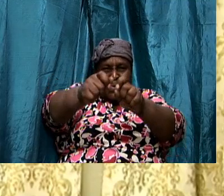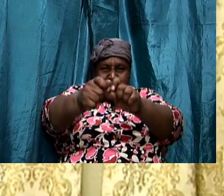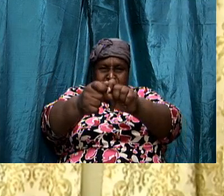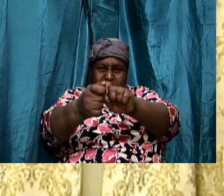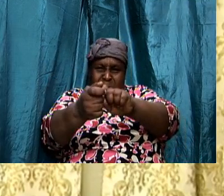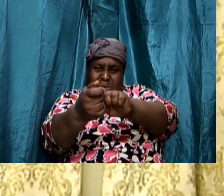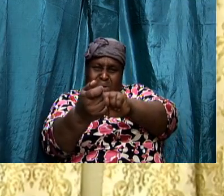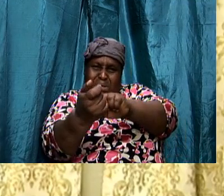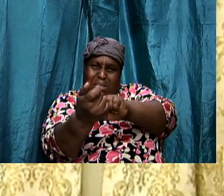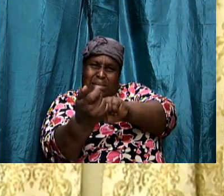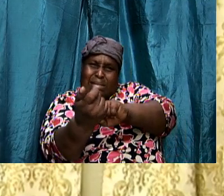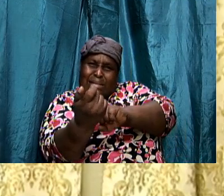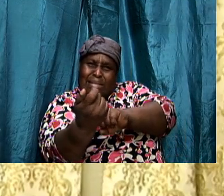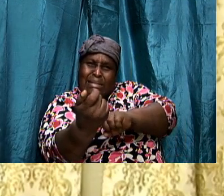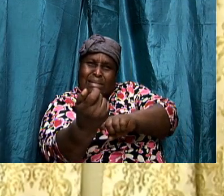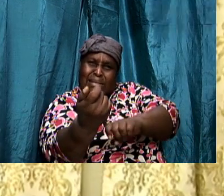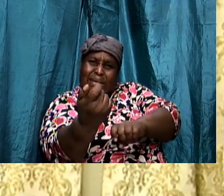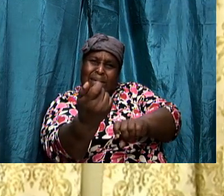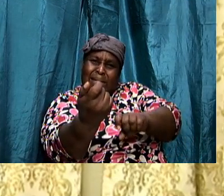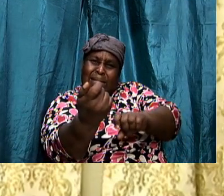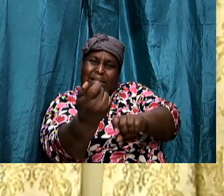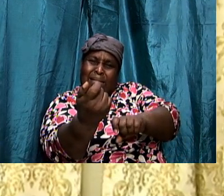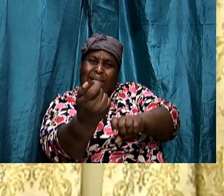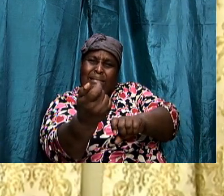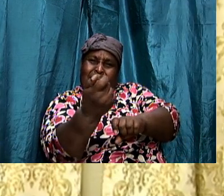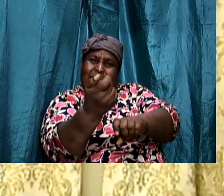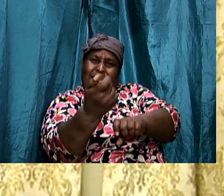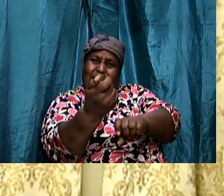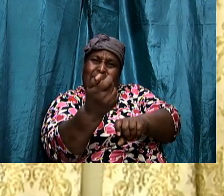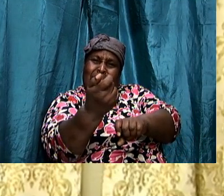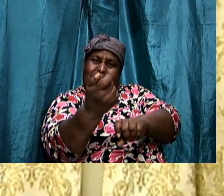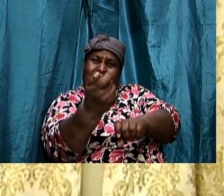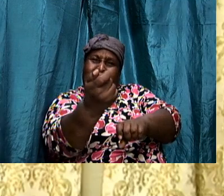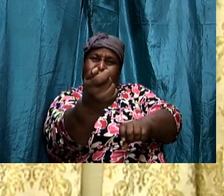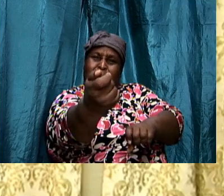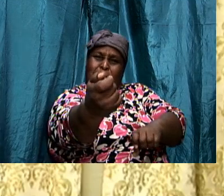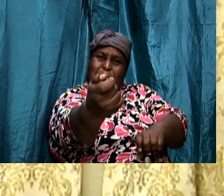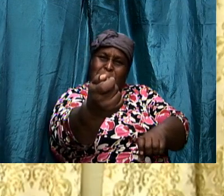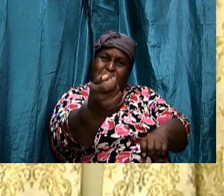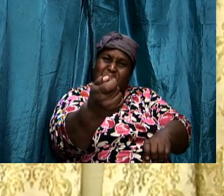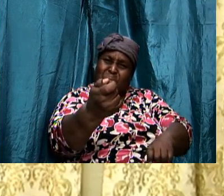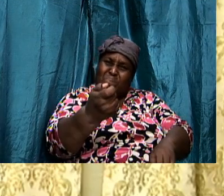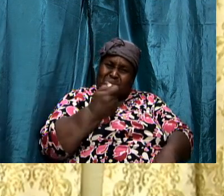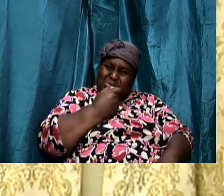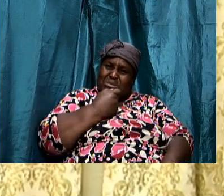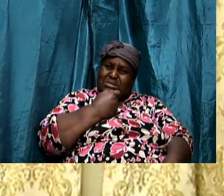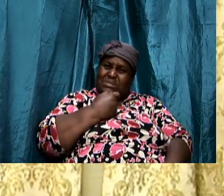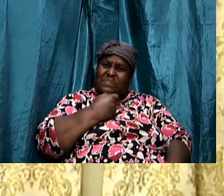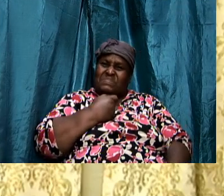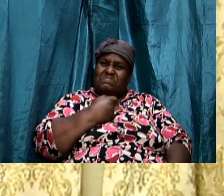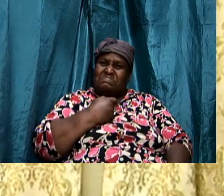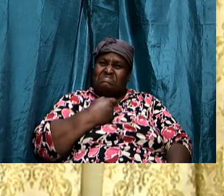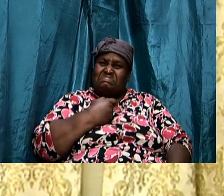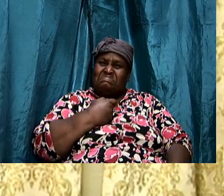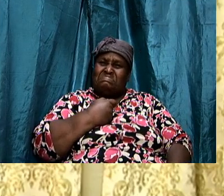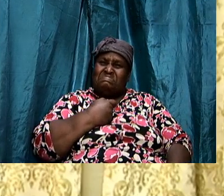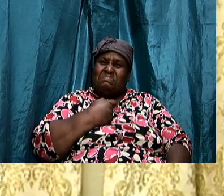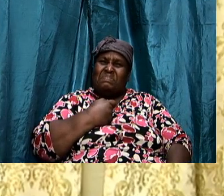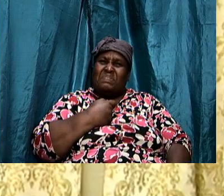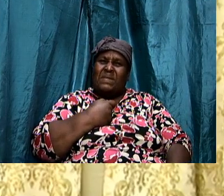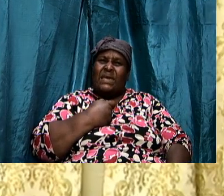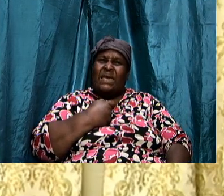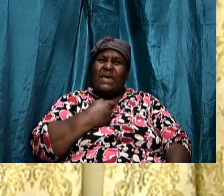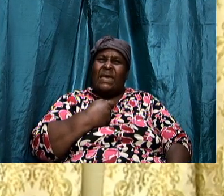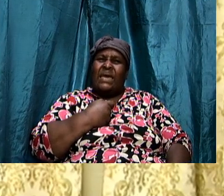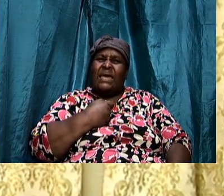when they turned it, it grabbed into the entrails, the interior of the